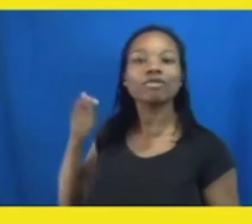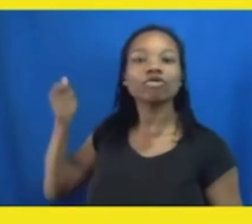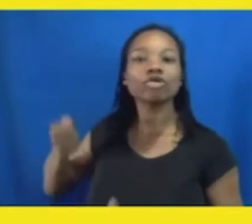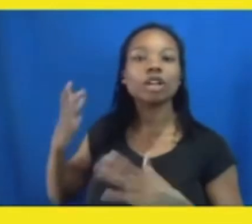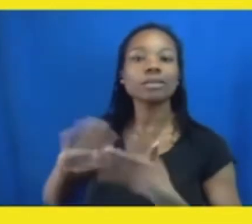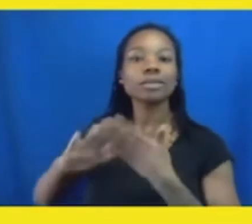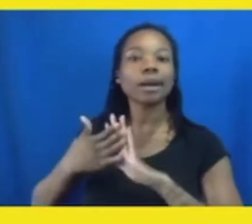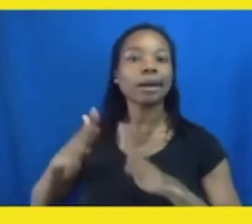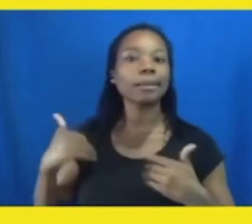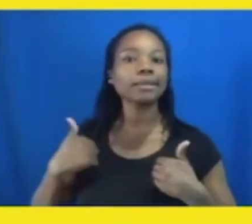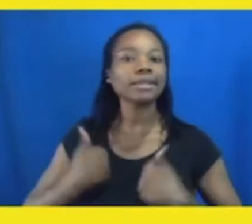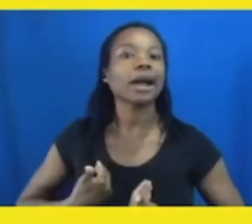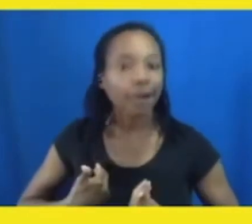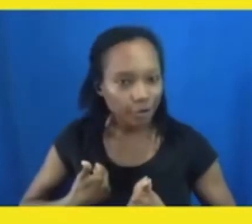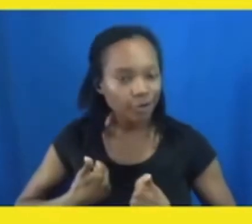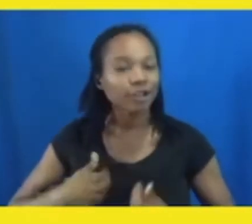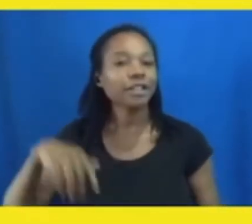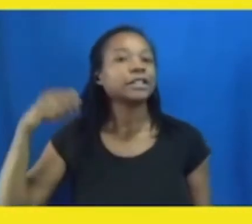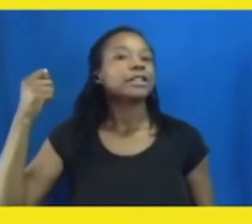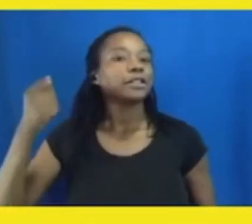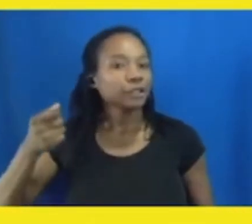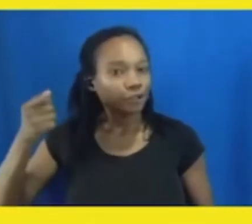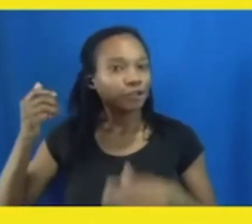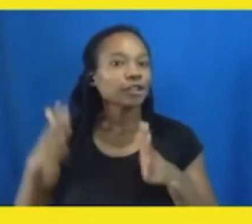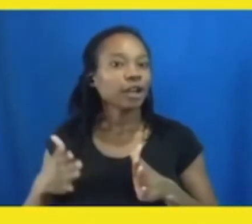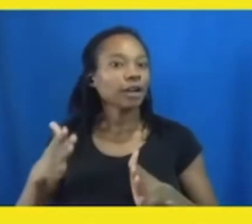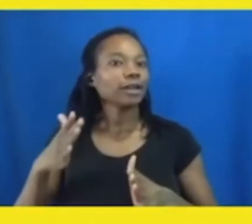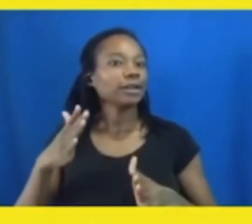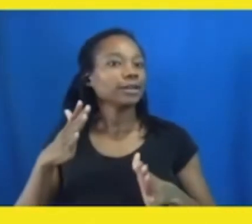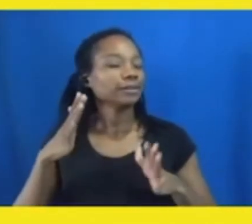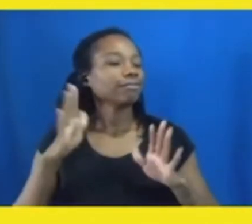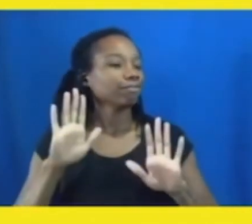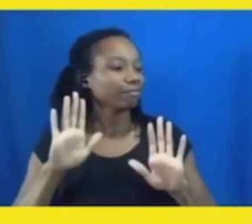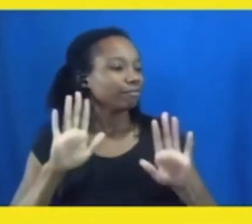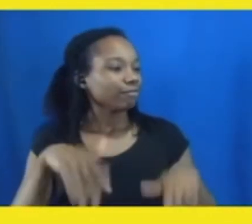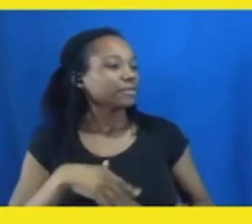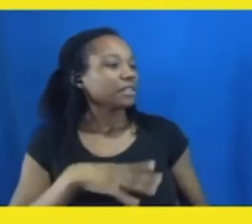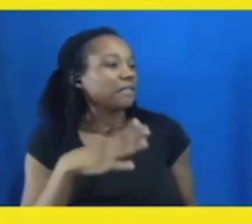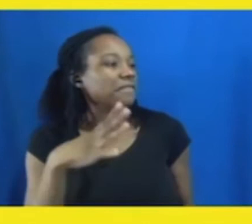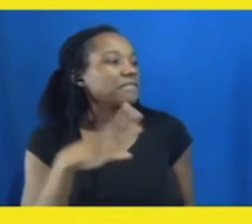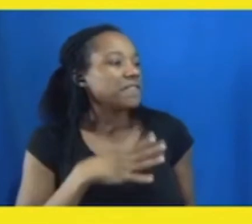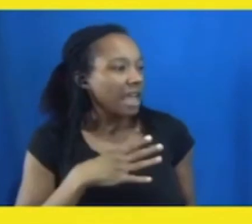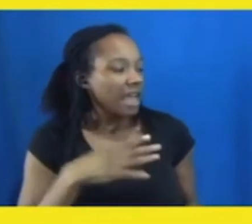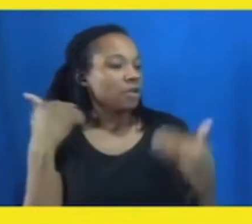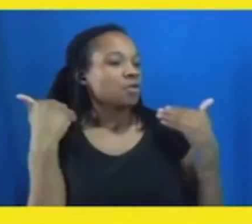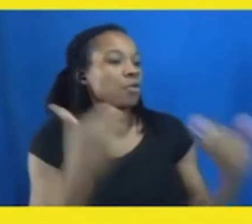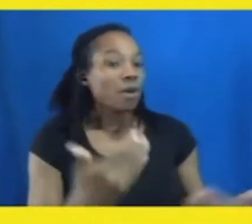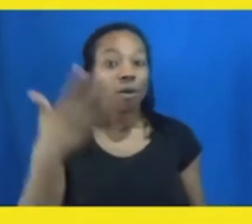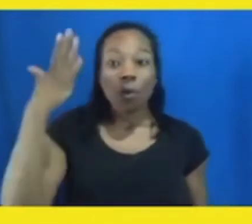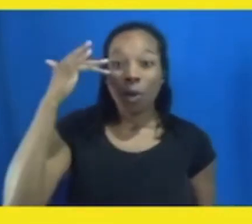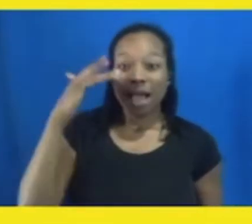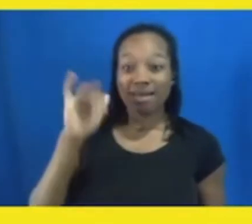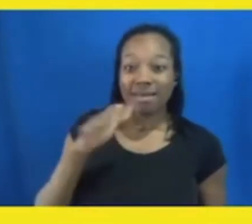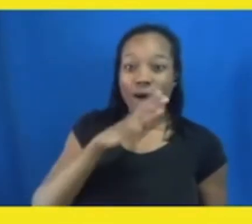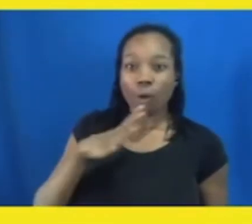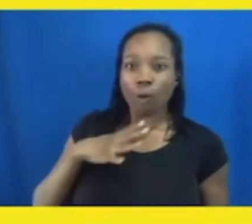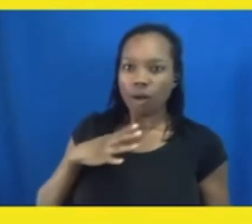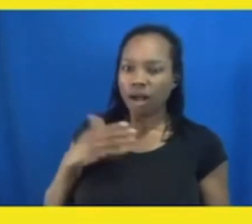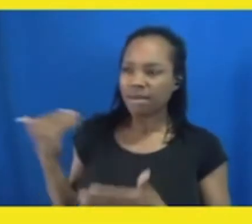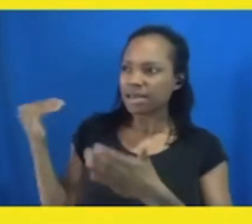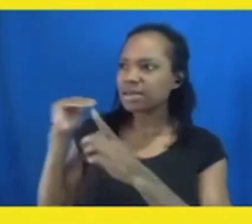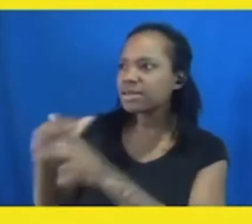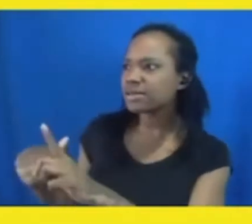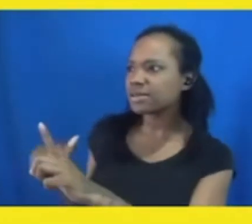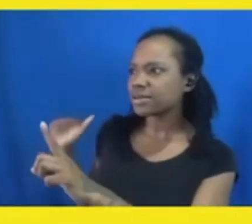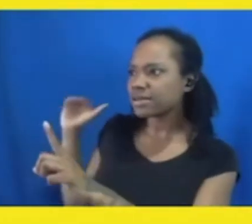grants her request because this woman keeps wearing him out. And so when I think about why we protest, when